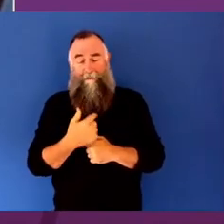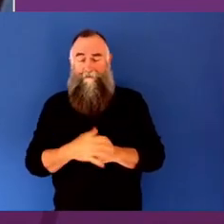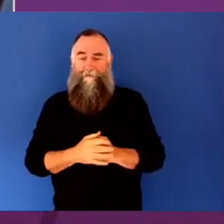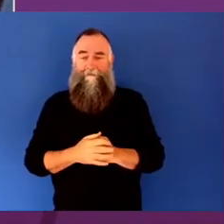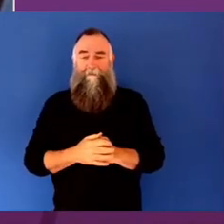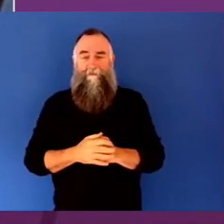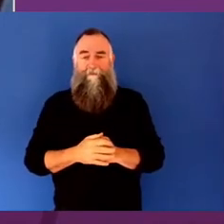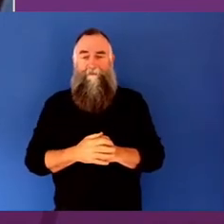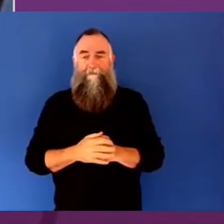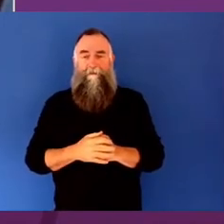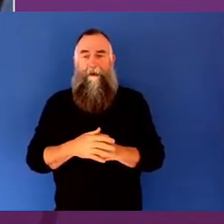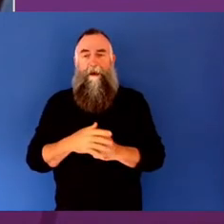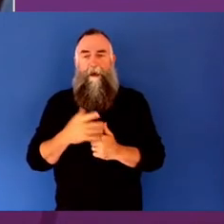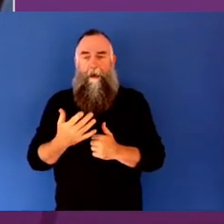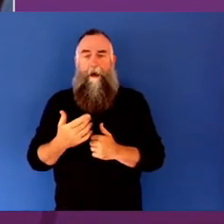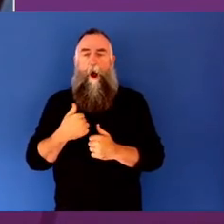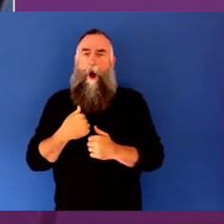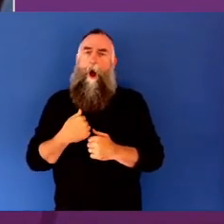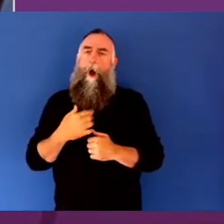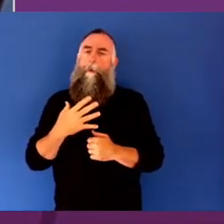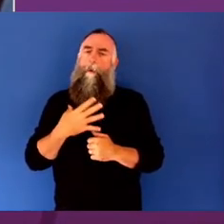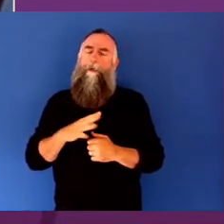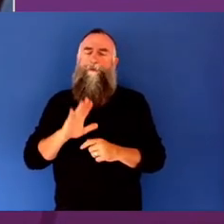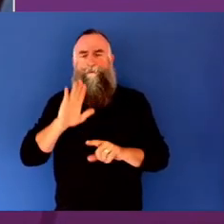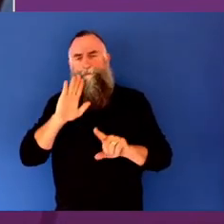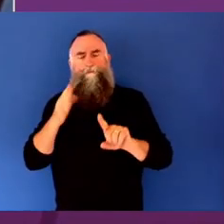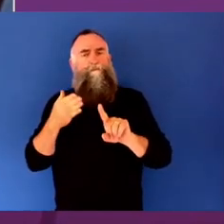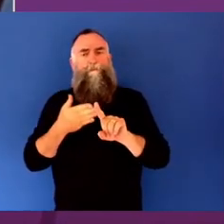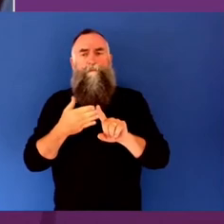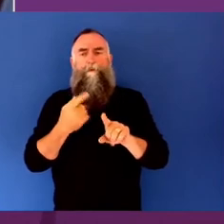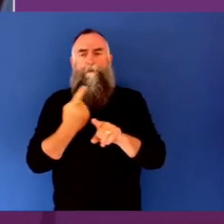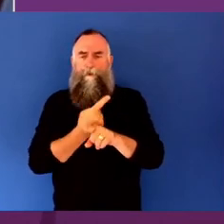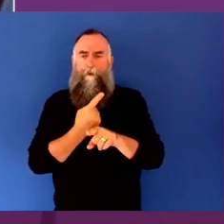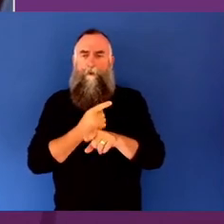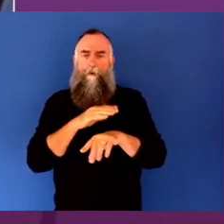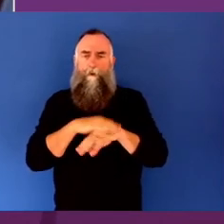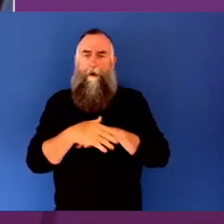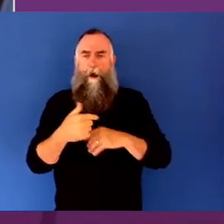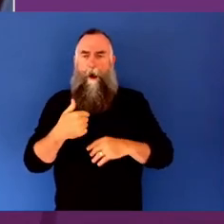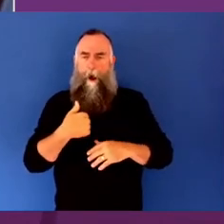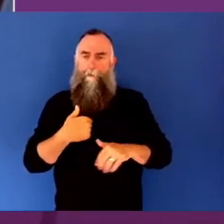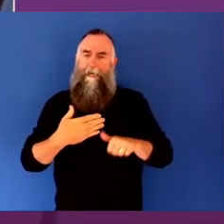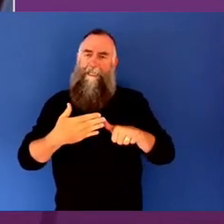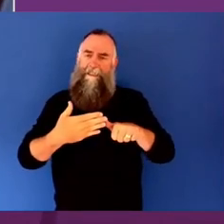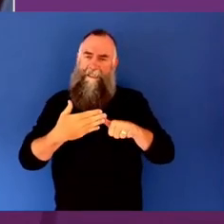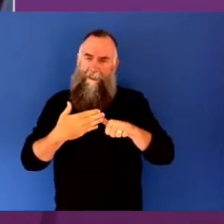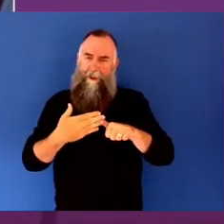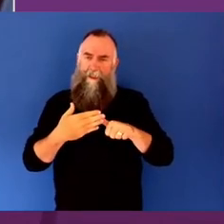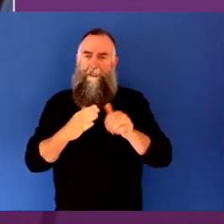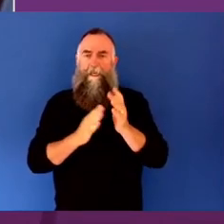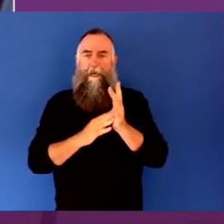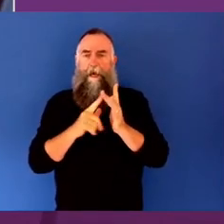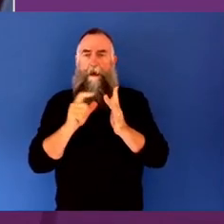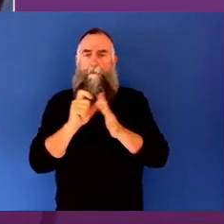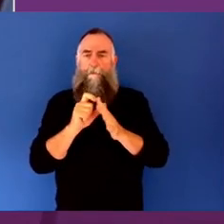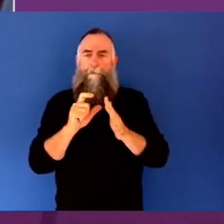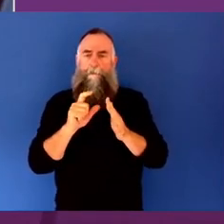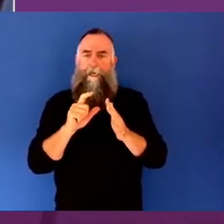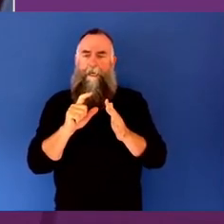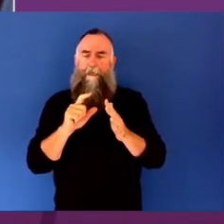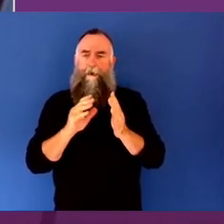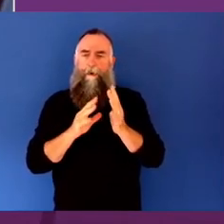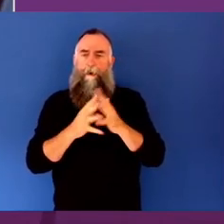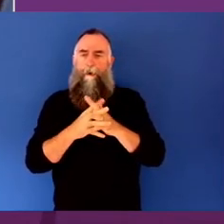I'll refer back to the fact that I'm an Indigenous midwife, so I'm a little bit out of my comfort zone. I'm most comfortable